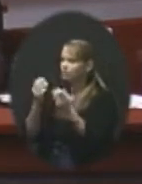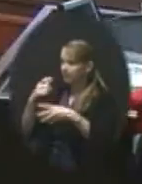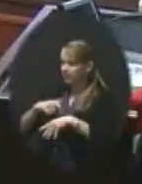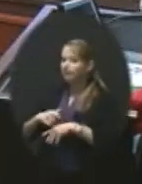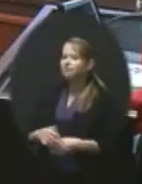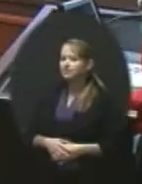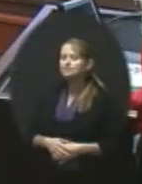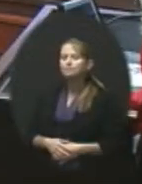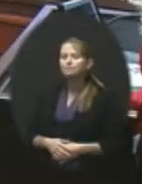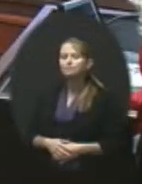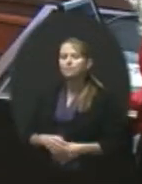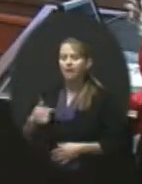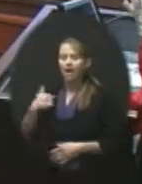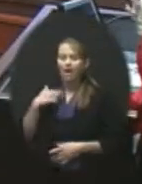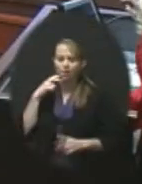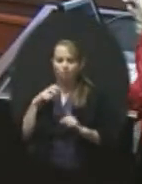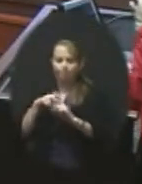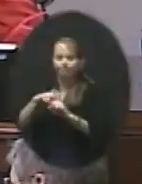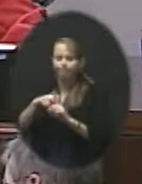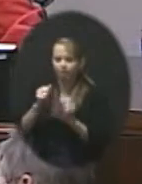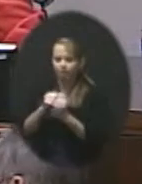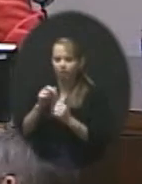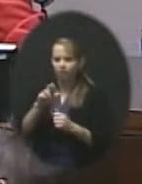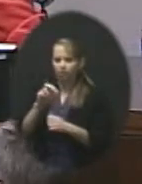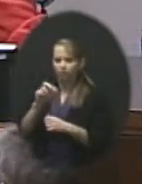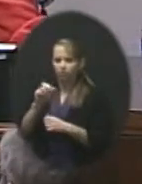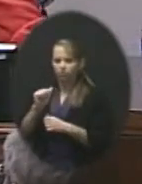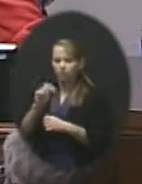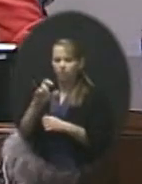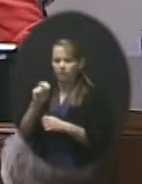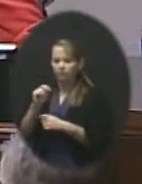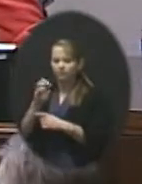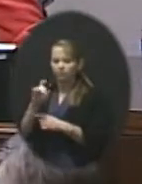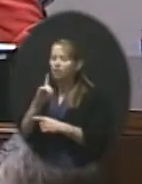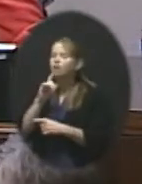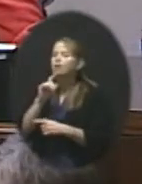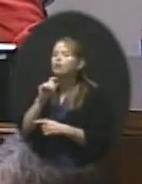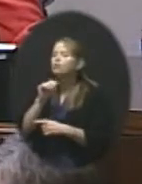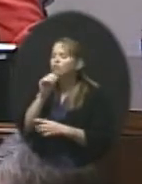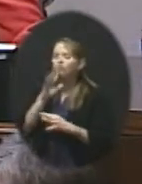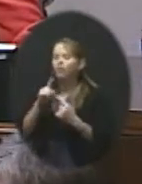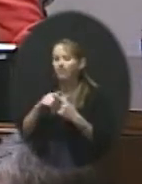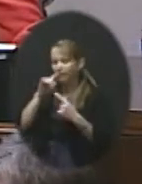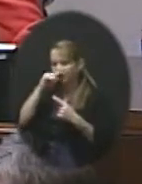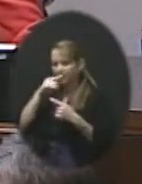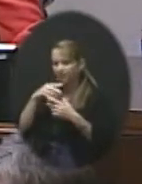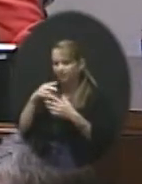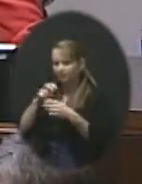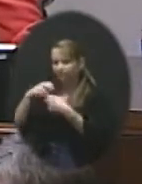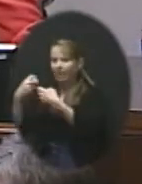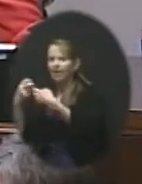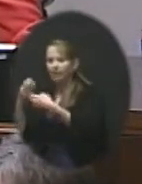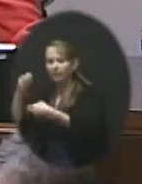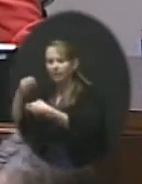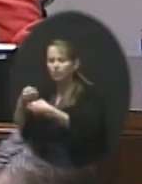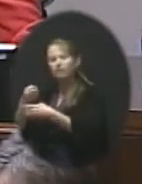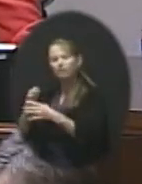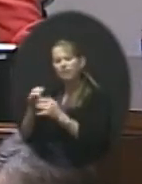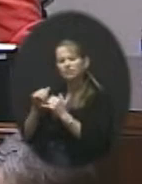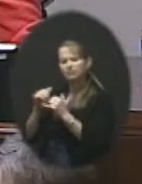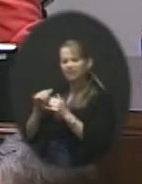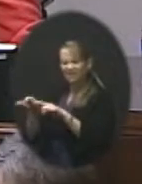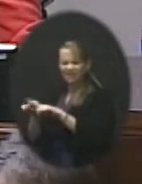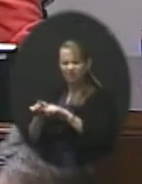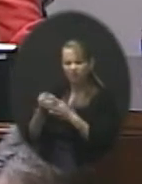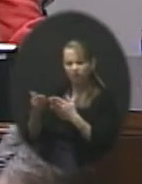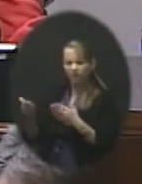I'll just jump on the Ravenwood piece and not talk about kids out of windows. But it's a similar piece. Ravenwood's not been able to